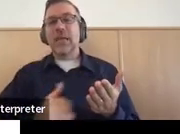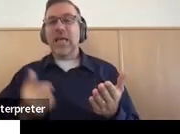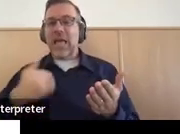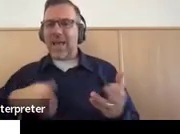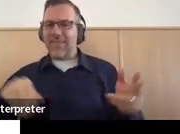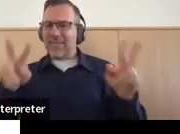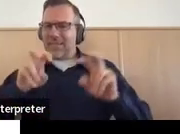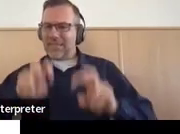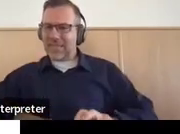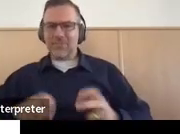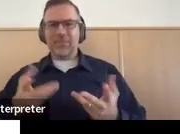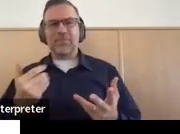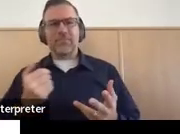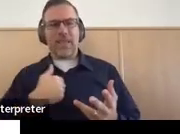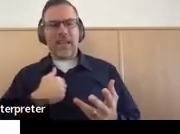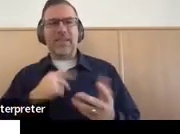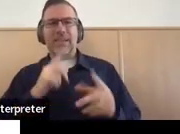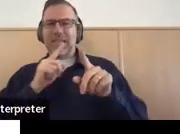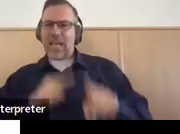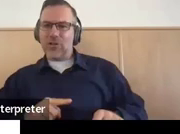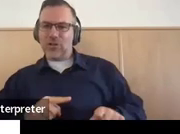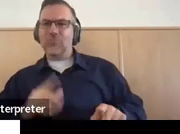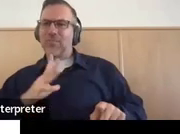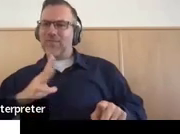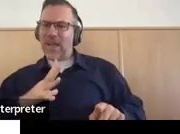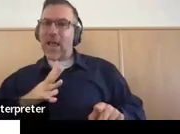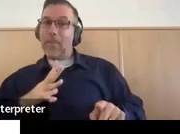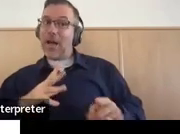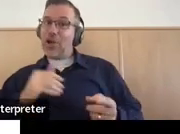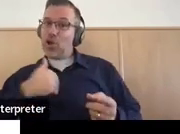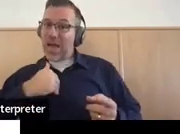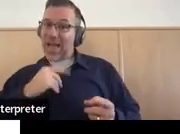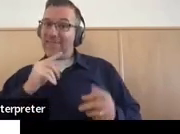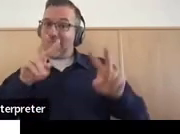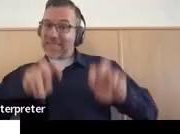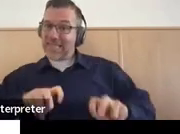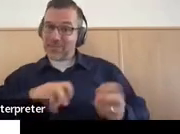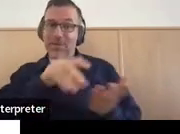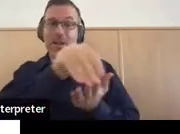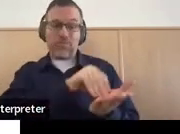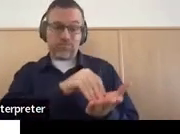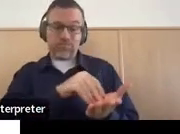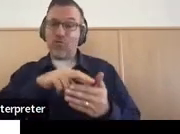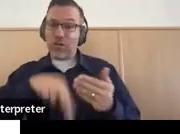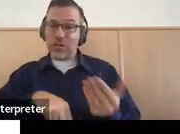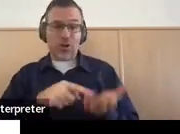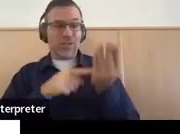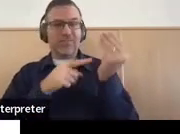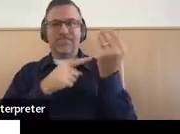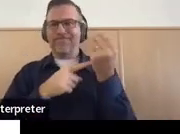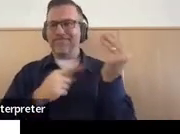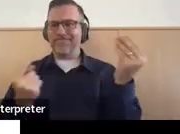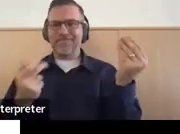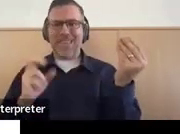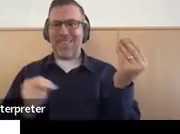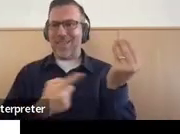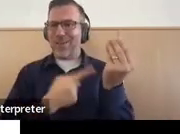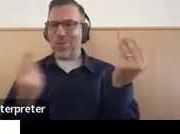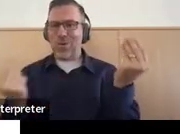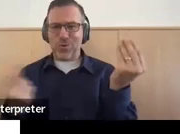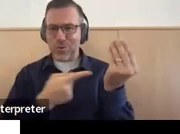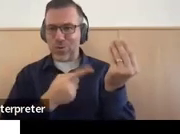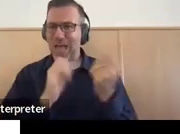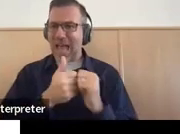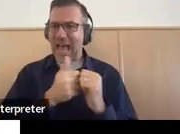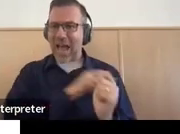assessments. You need to use the information if it's going to be meaningful for you. Are the activities and services